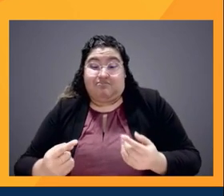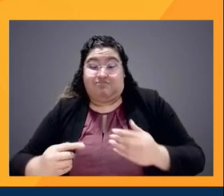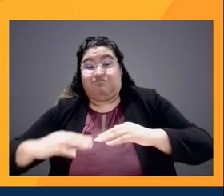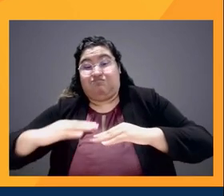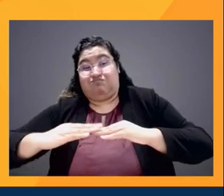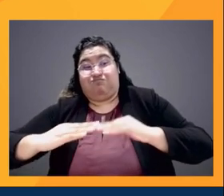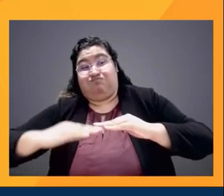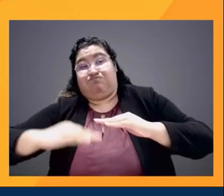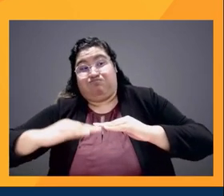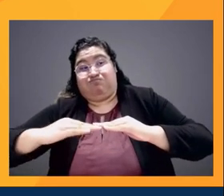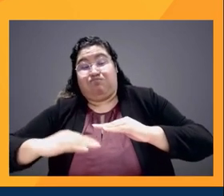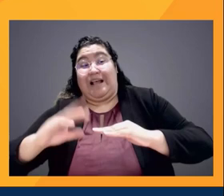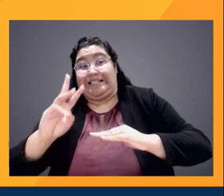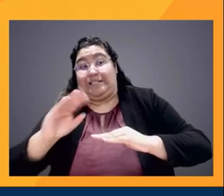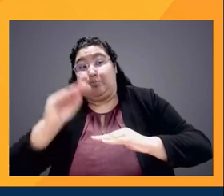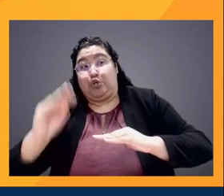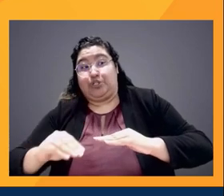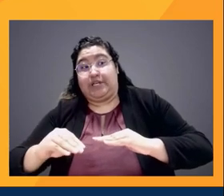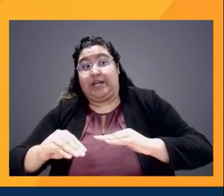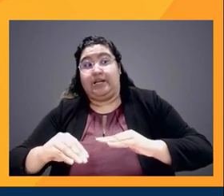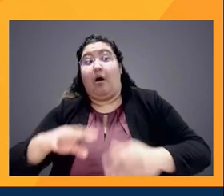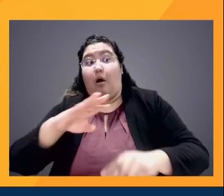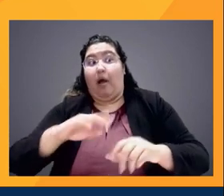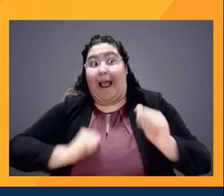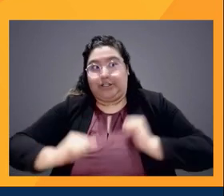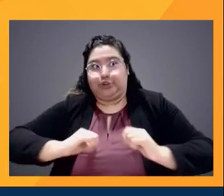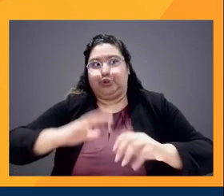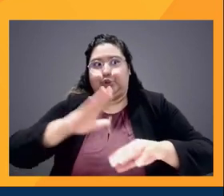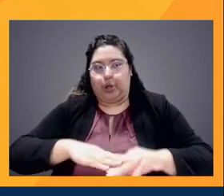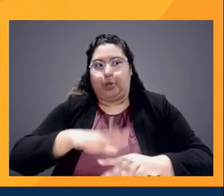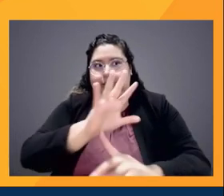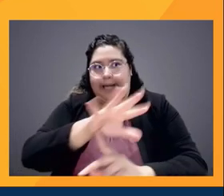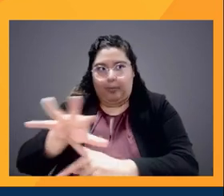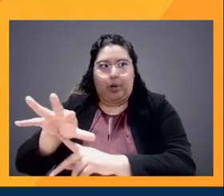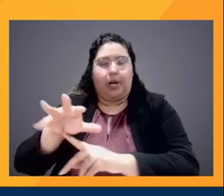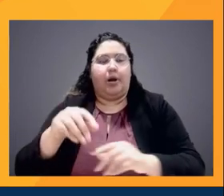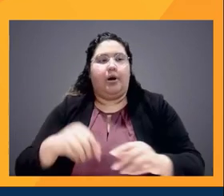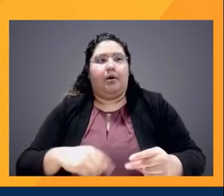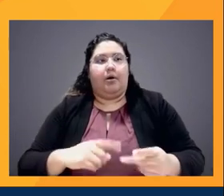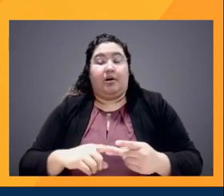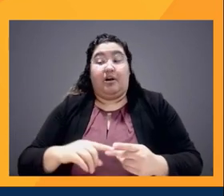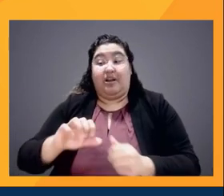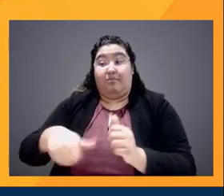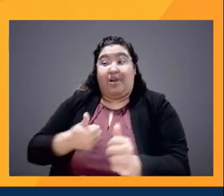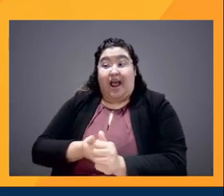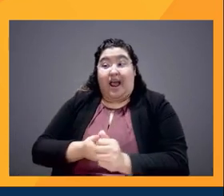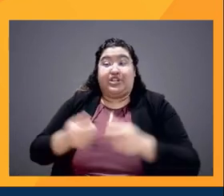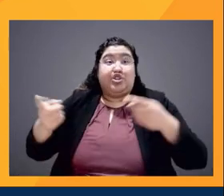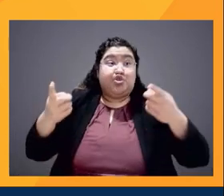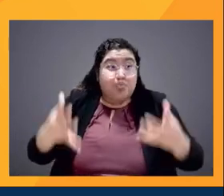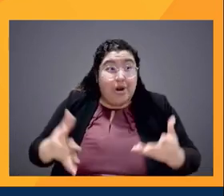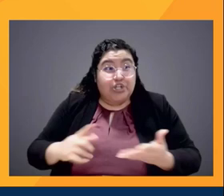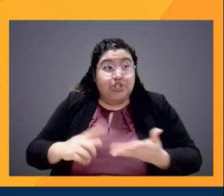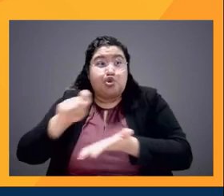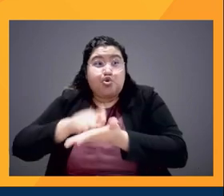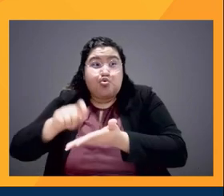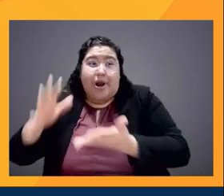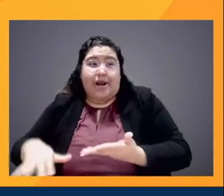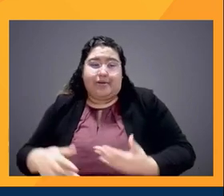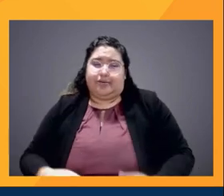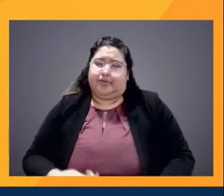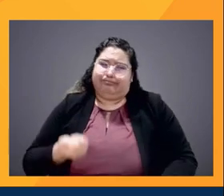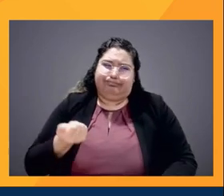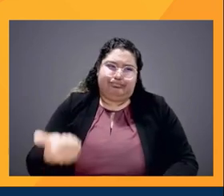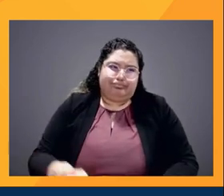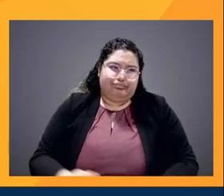front of the camera. And behind the camera, the numbers are pretty dismal in terms of directors and writers. So it's